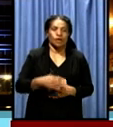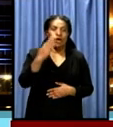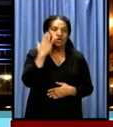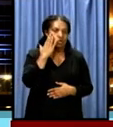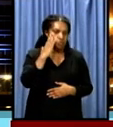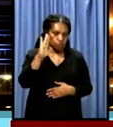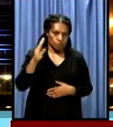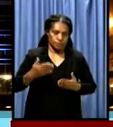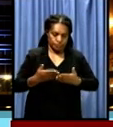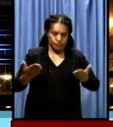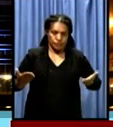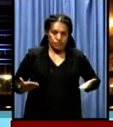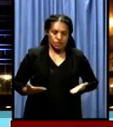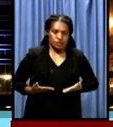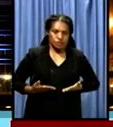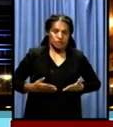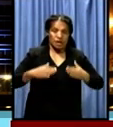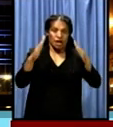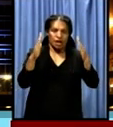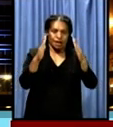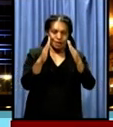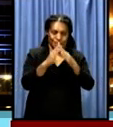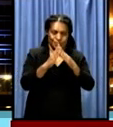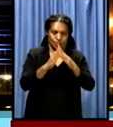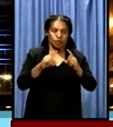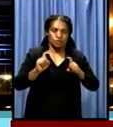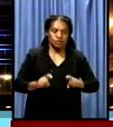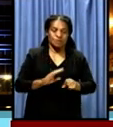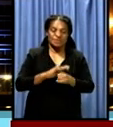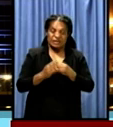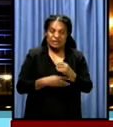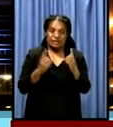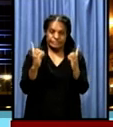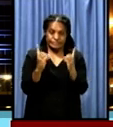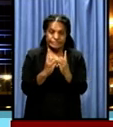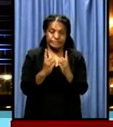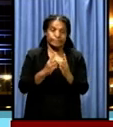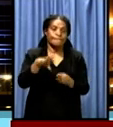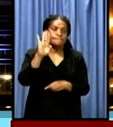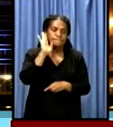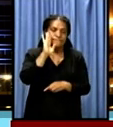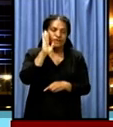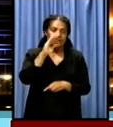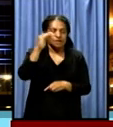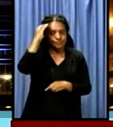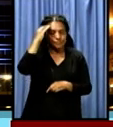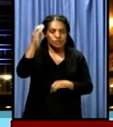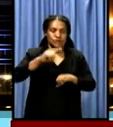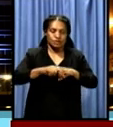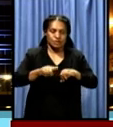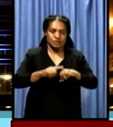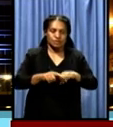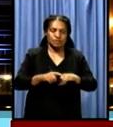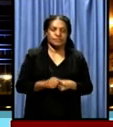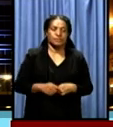Meanwhile, the New Ireland Provincial Assembly, in its final meeting before the national election, stood in silence for one